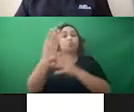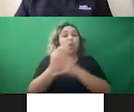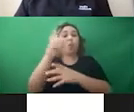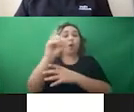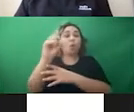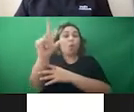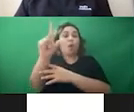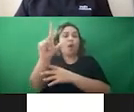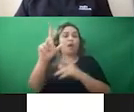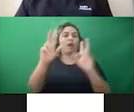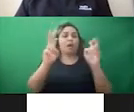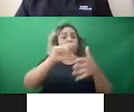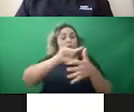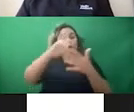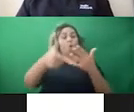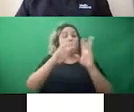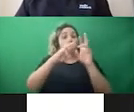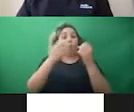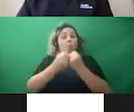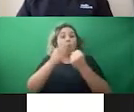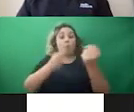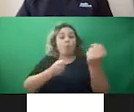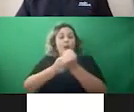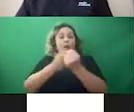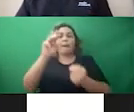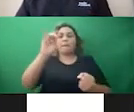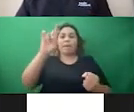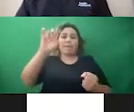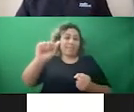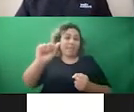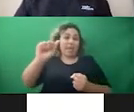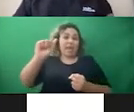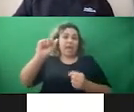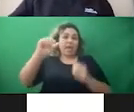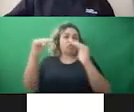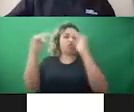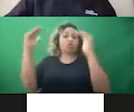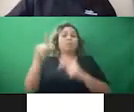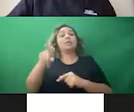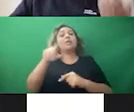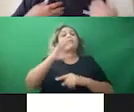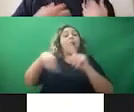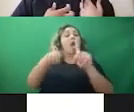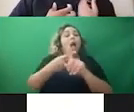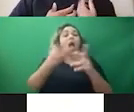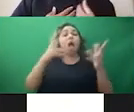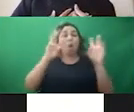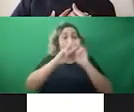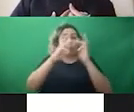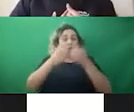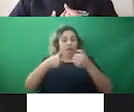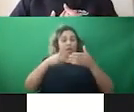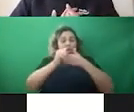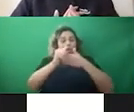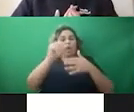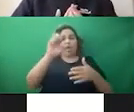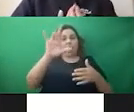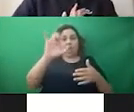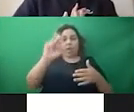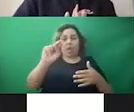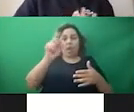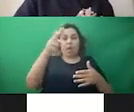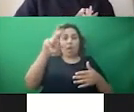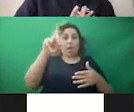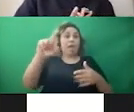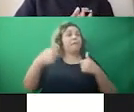saying, it's a workshop produced by Media Justice. The workshop today is going to be facilitated by me, Erin Shields. I use she and her